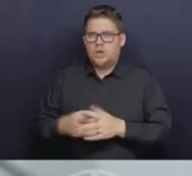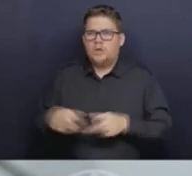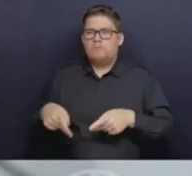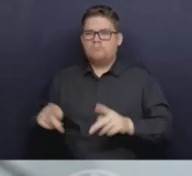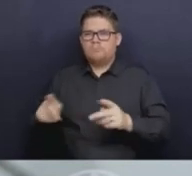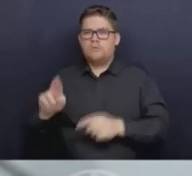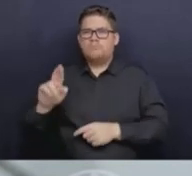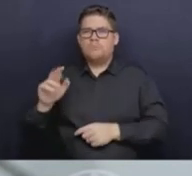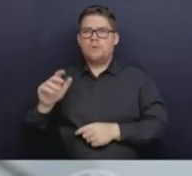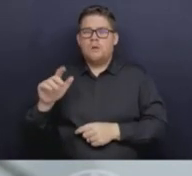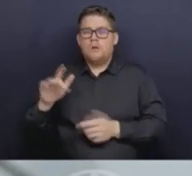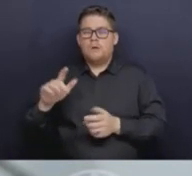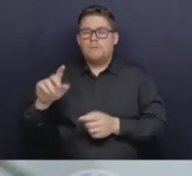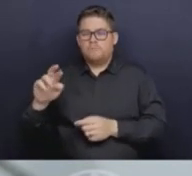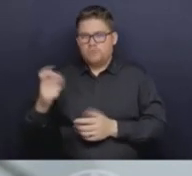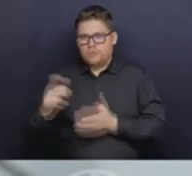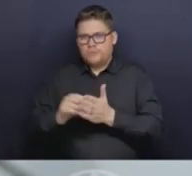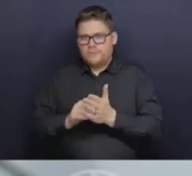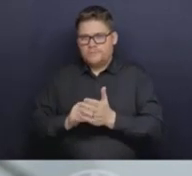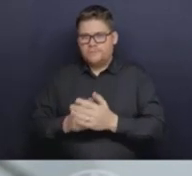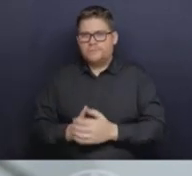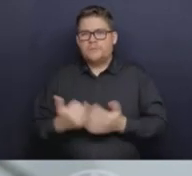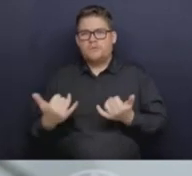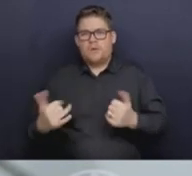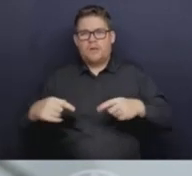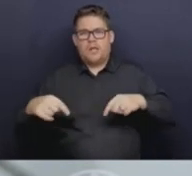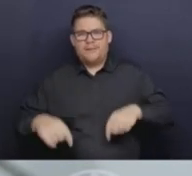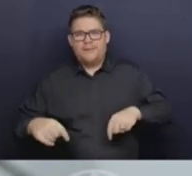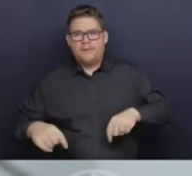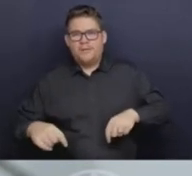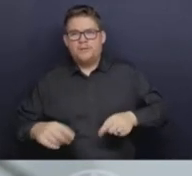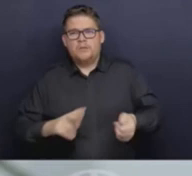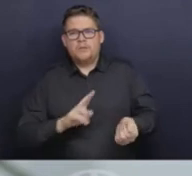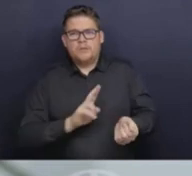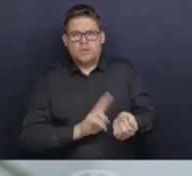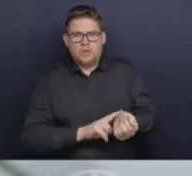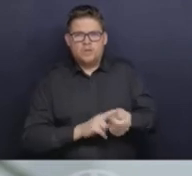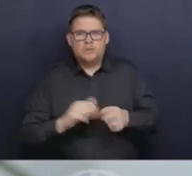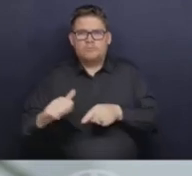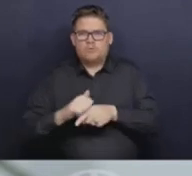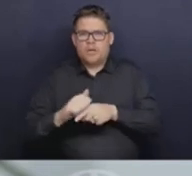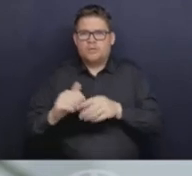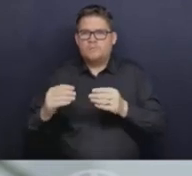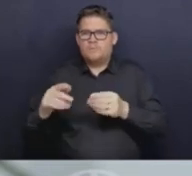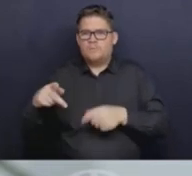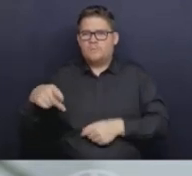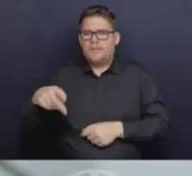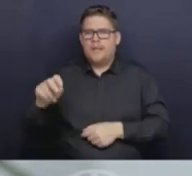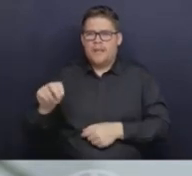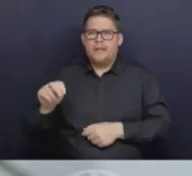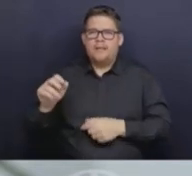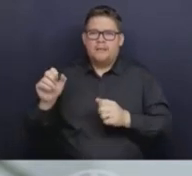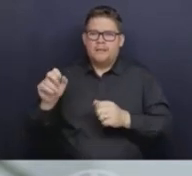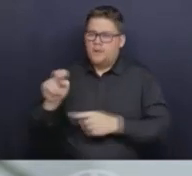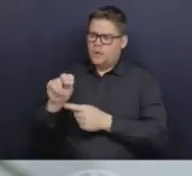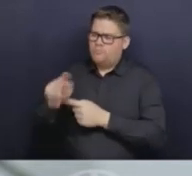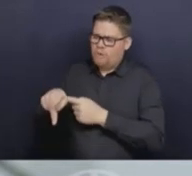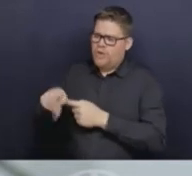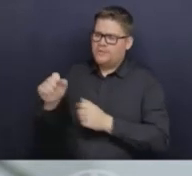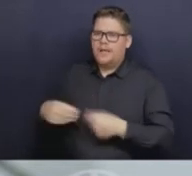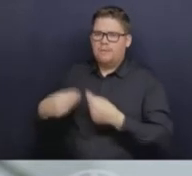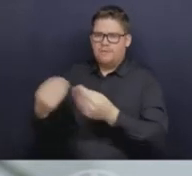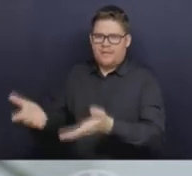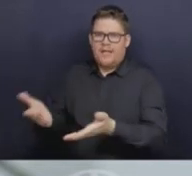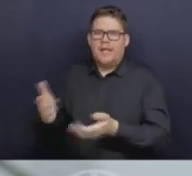it is prescribed by a nurse practitioner or a physician, but it's available through pharmacies. And we have pharmacy consults